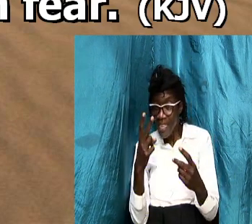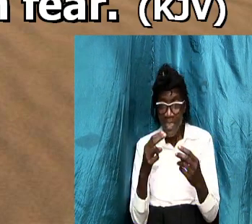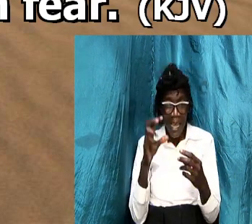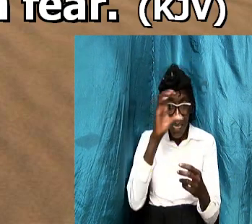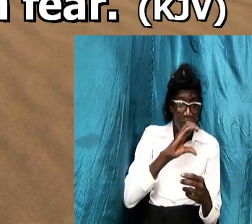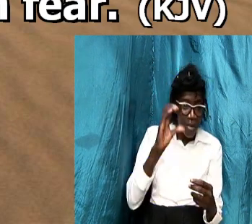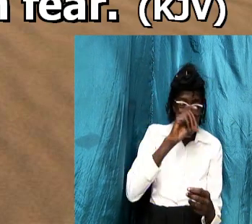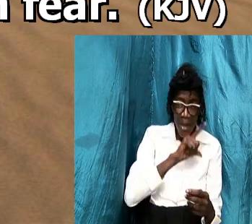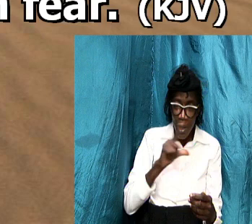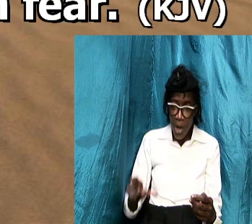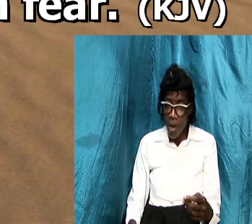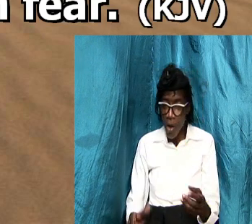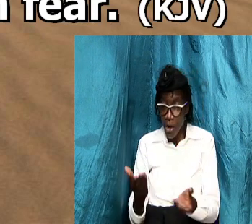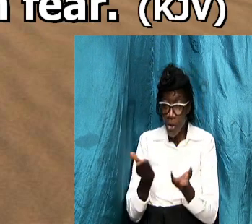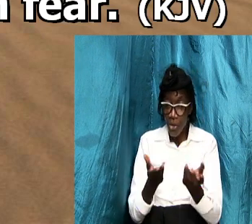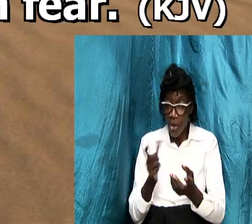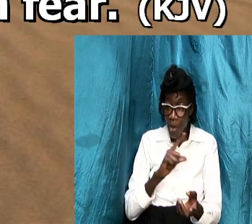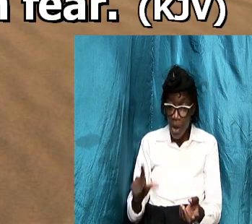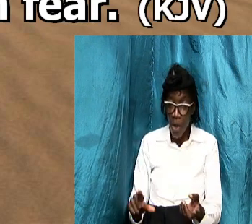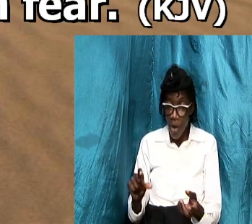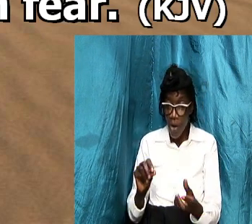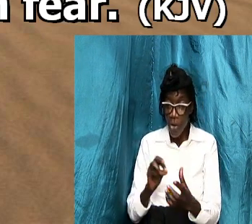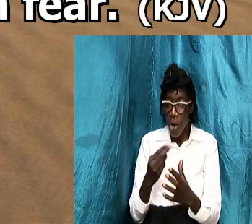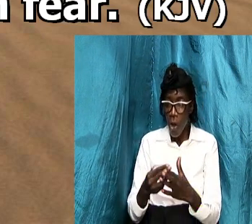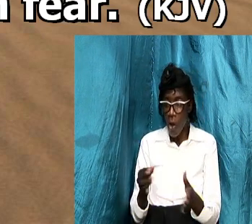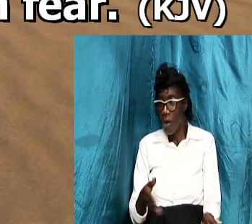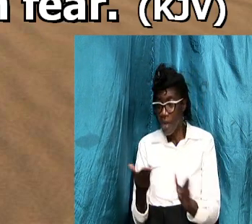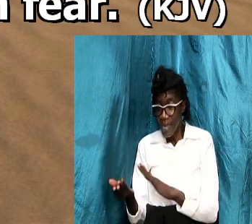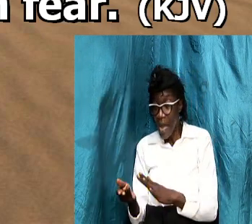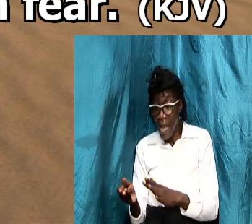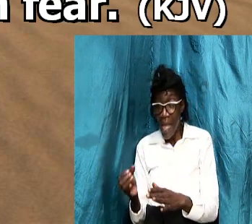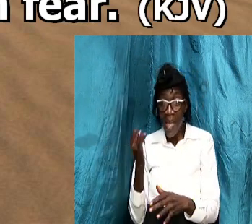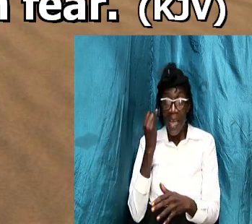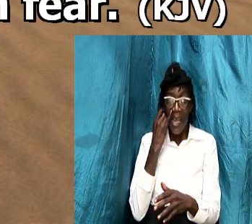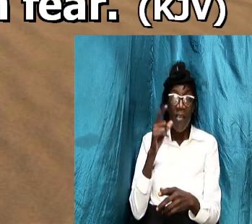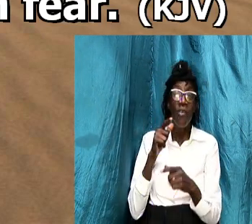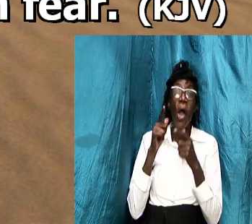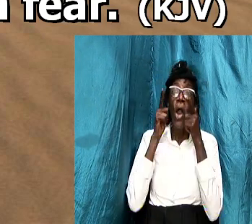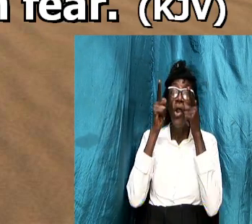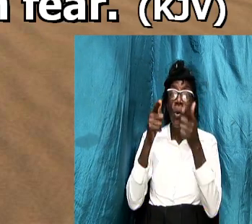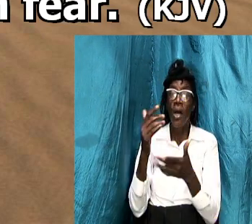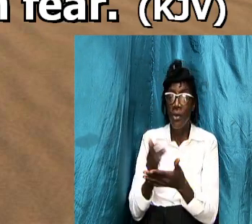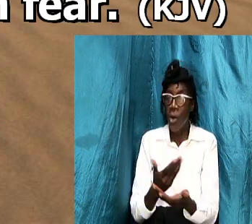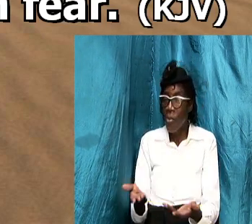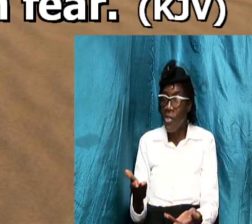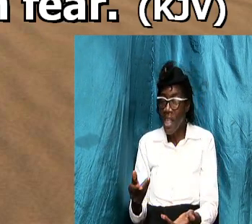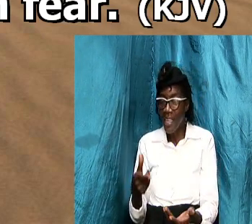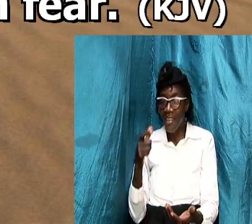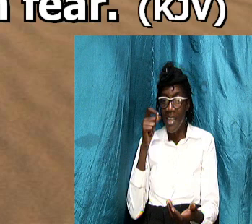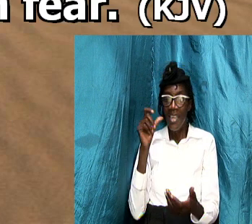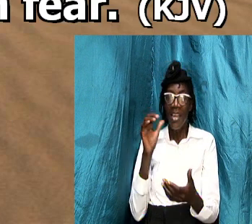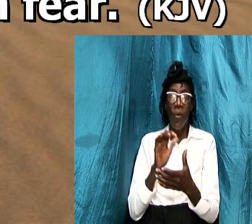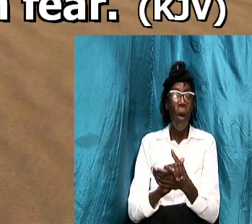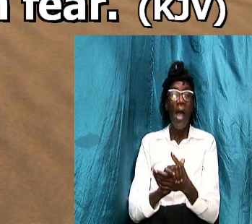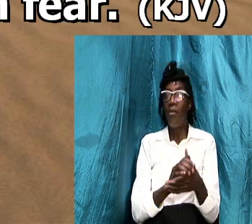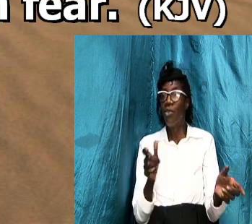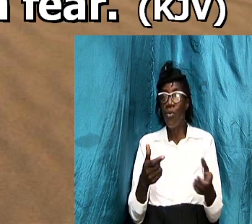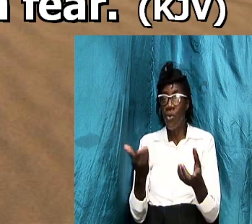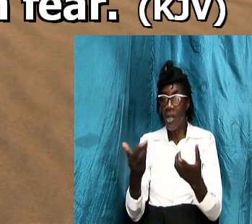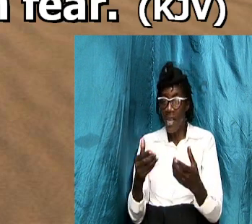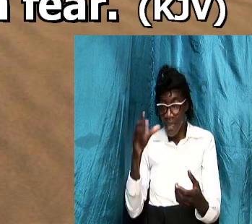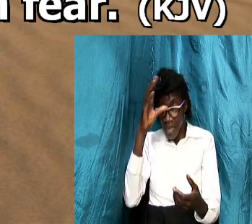if you look at some things what some wives do to to try to get the attention of their husband to either to serve god